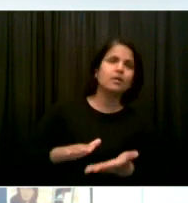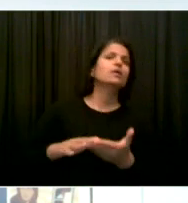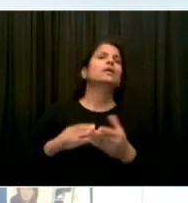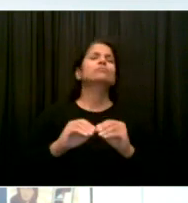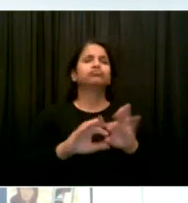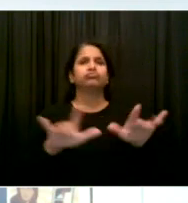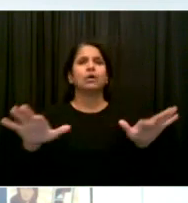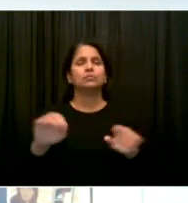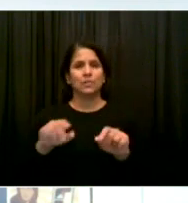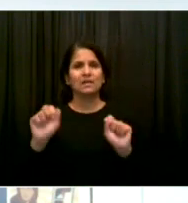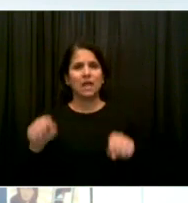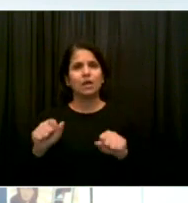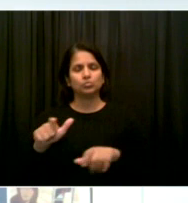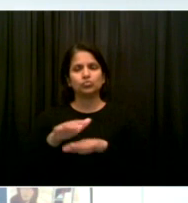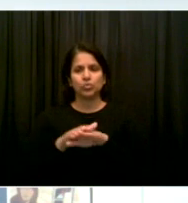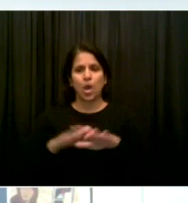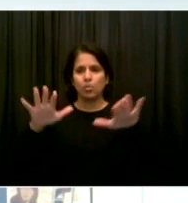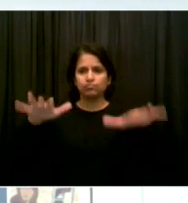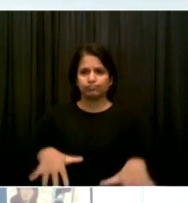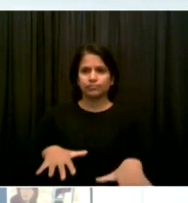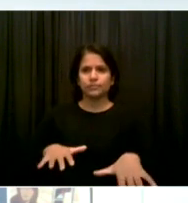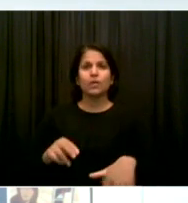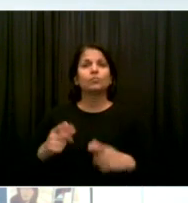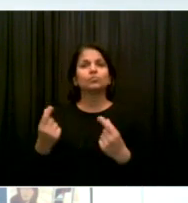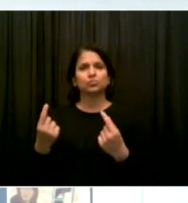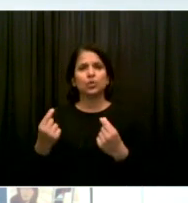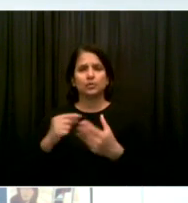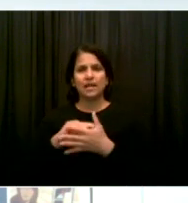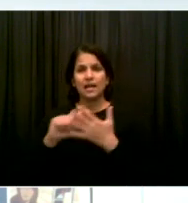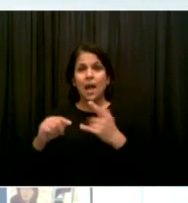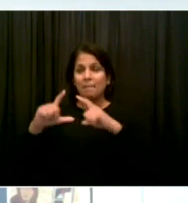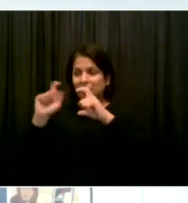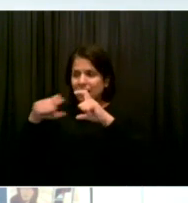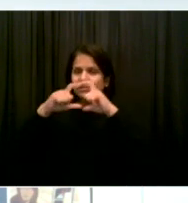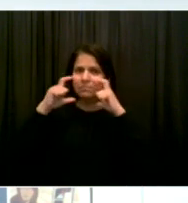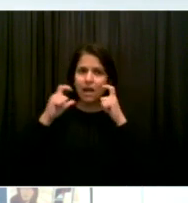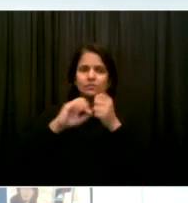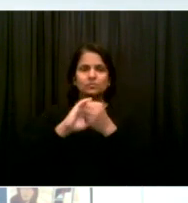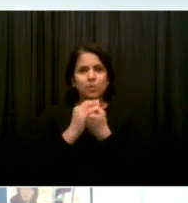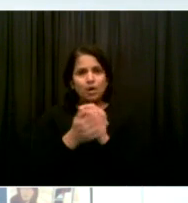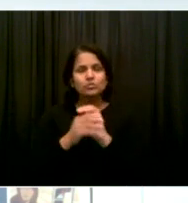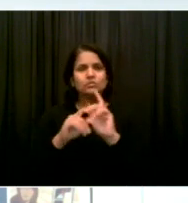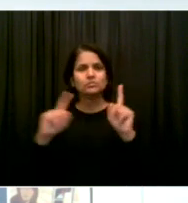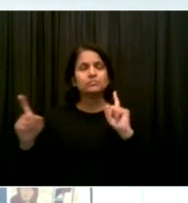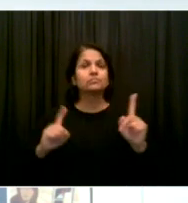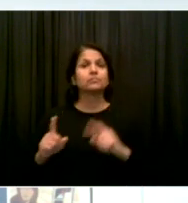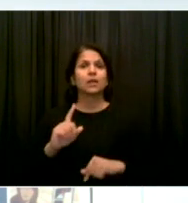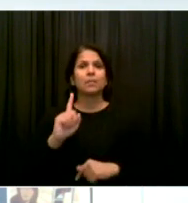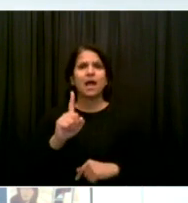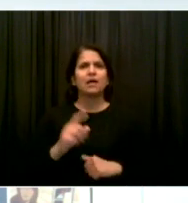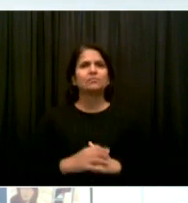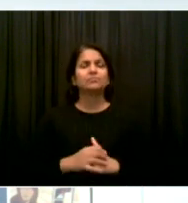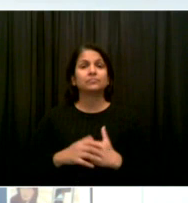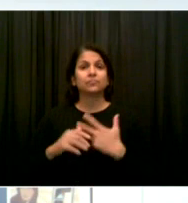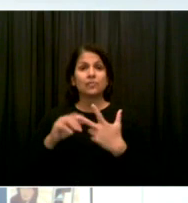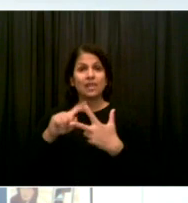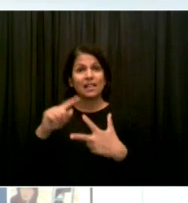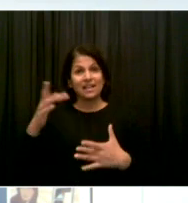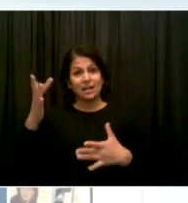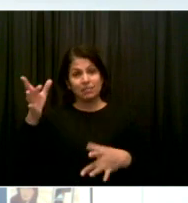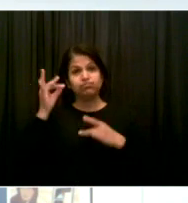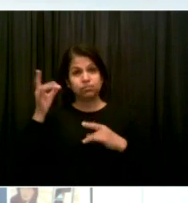turning into disease, that's where I want to rest a moment, because it is crucially important for us to understand